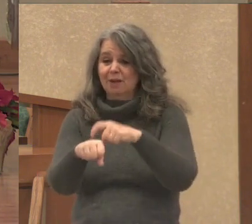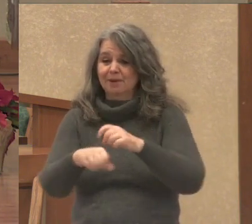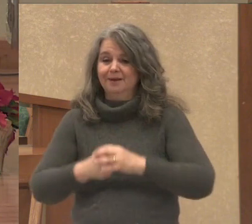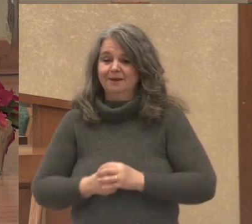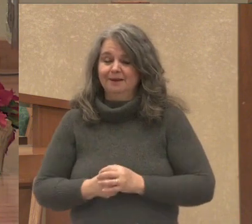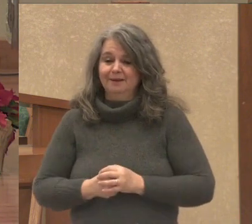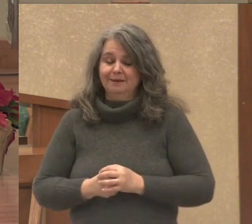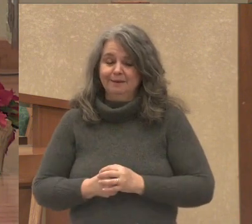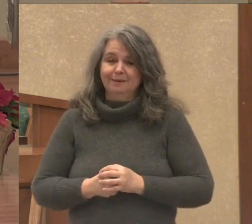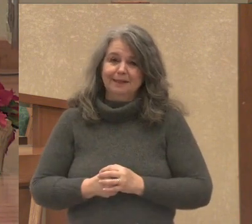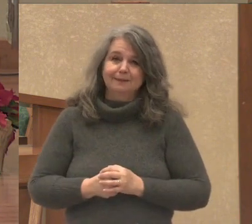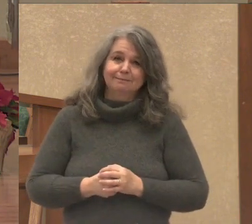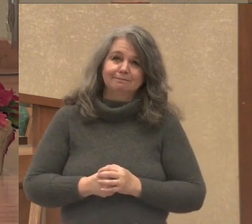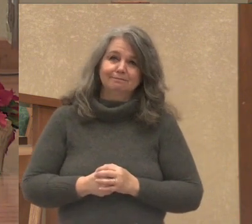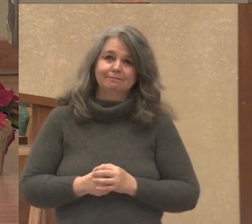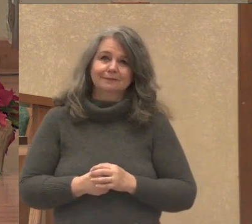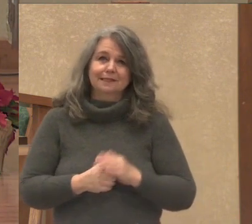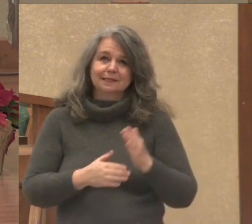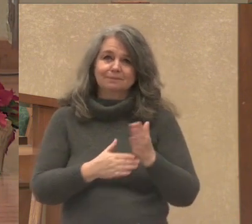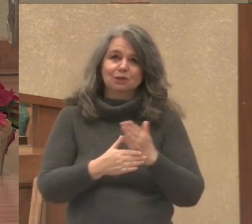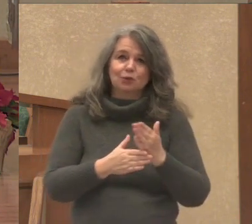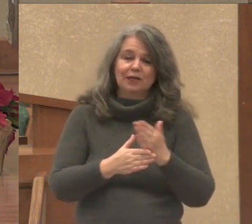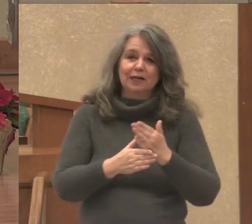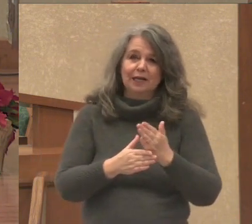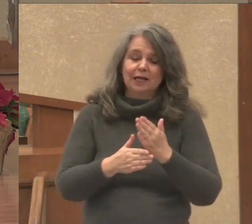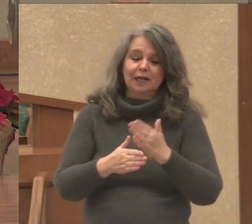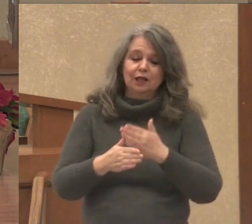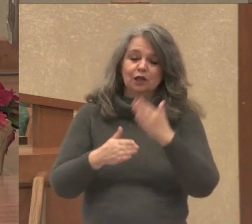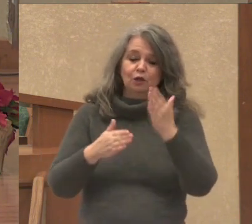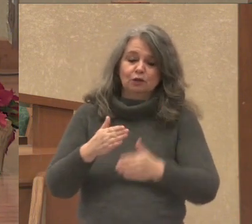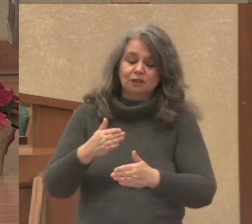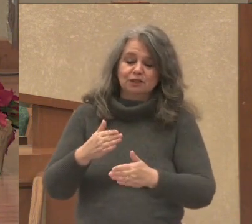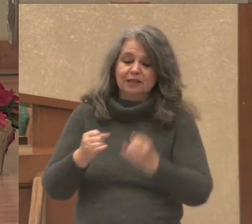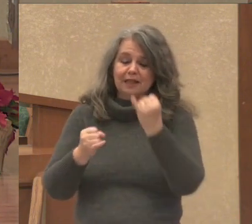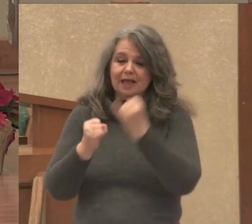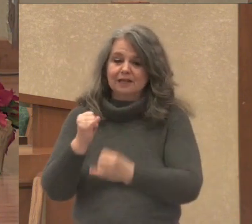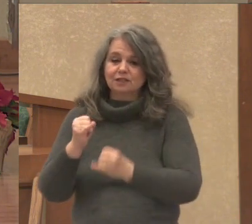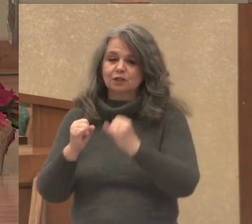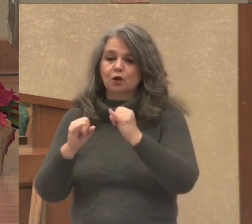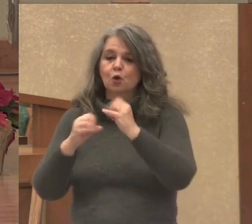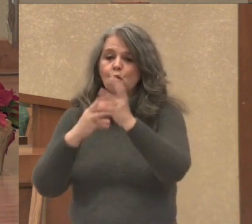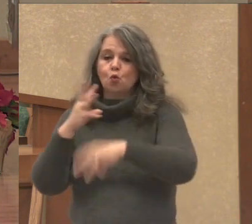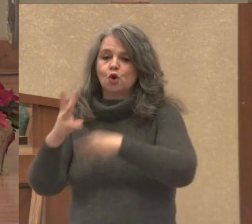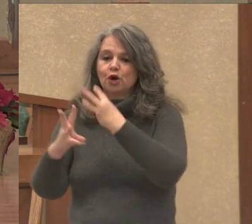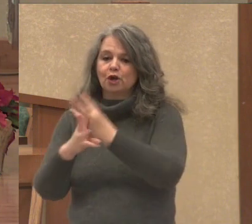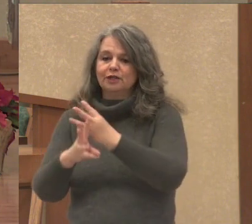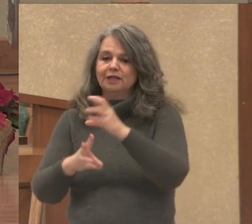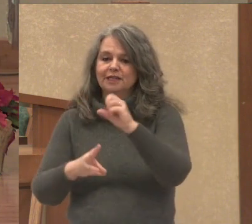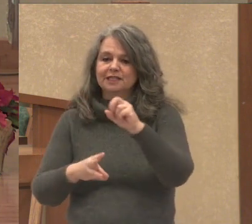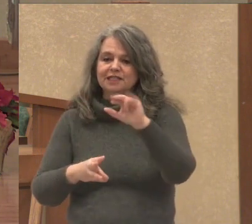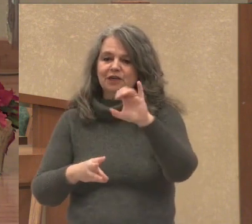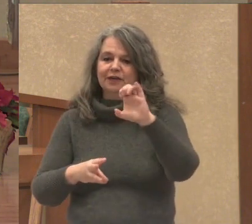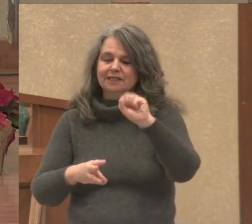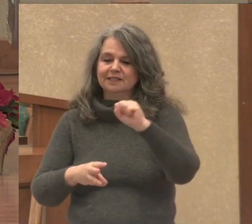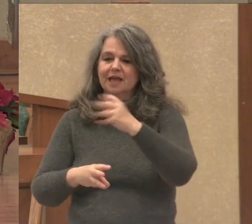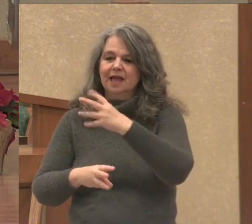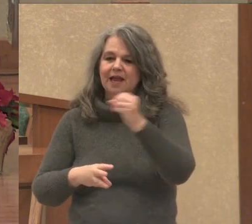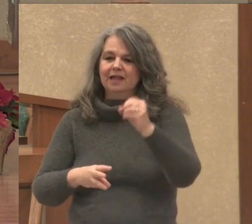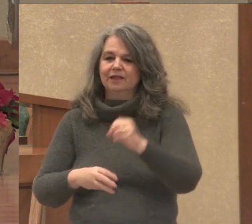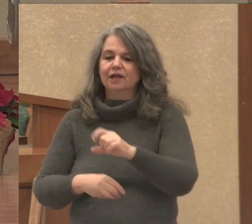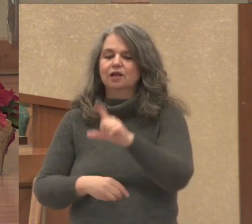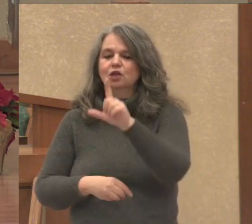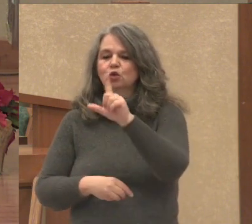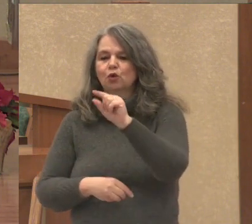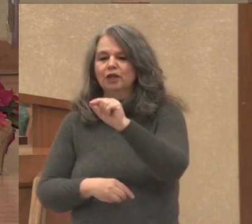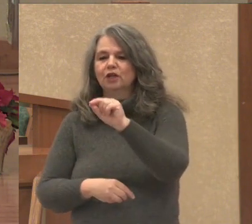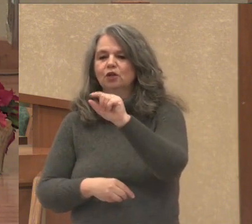halfway between the conclusion of the last World Series and the beginning of 2024 spring training.